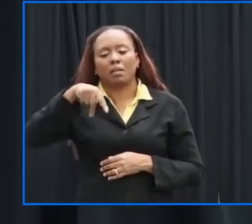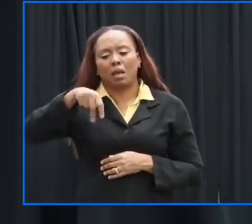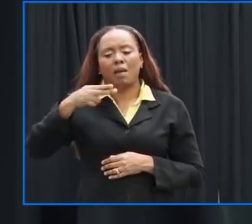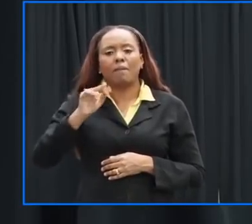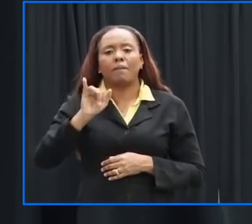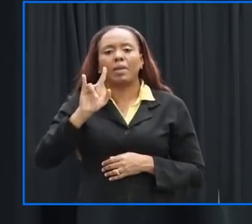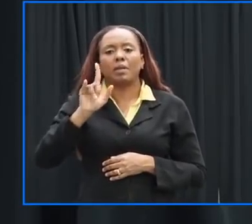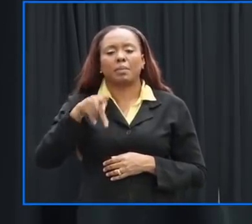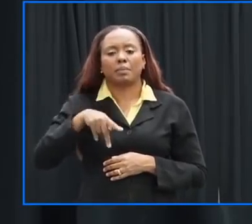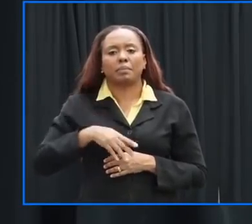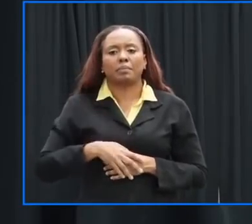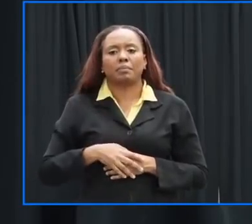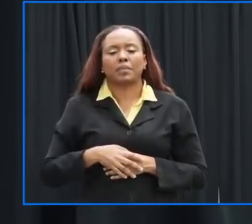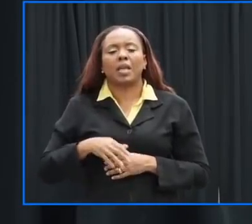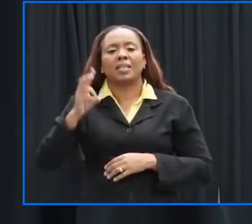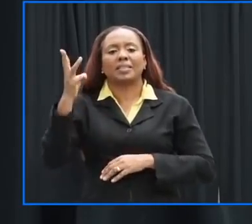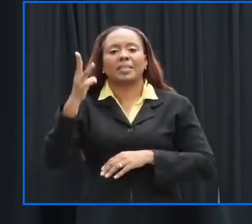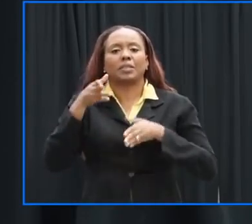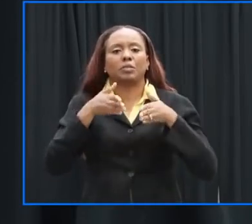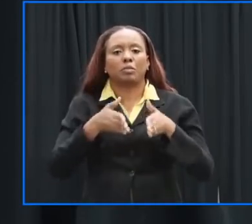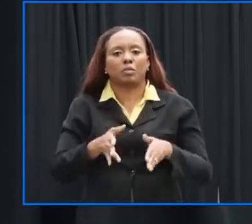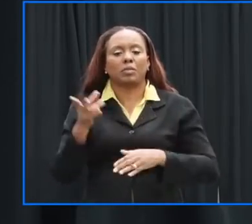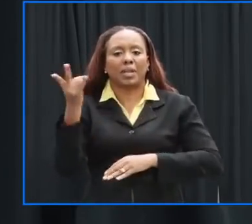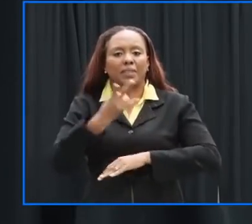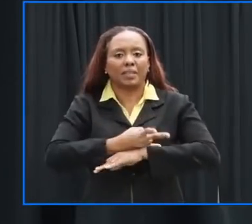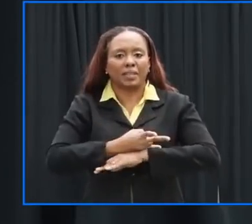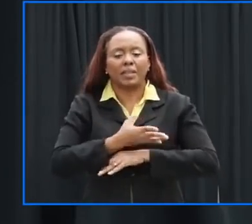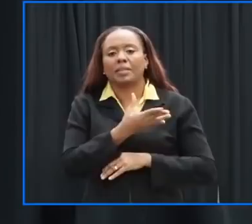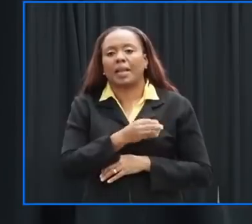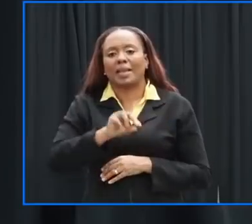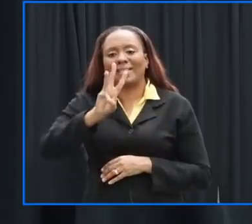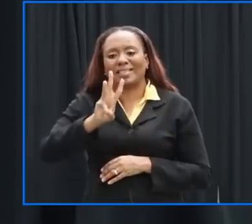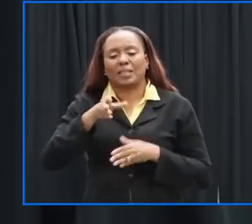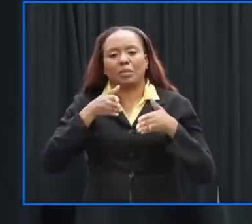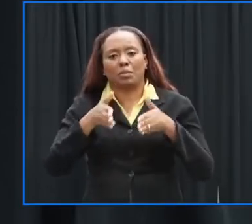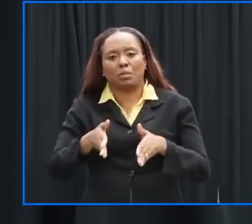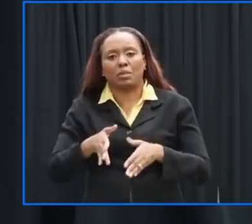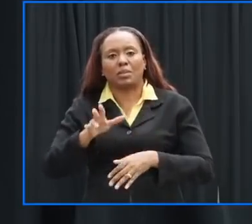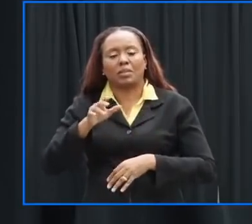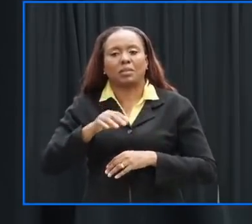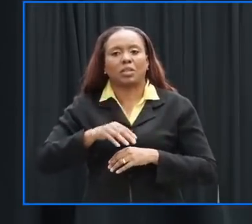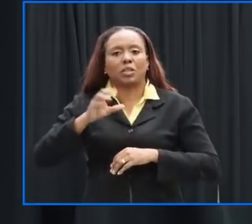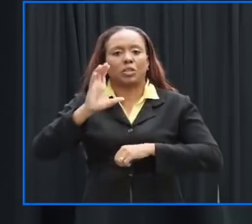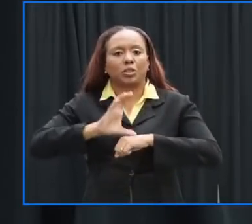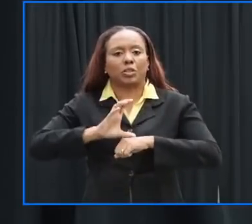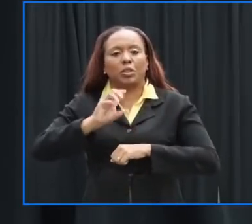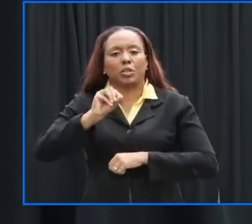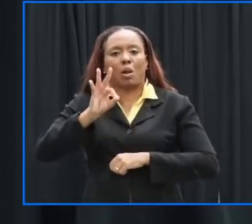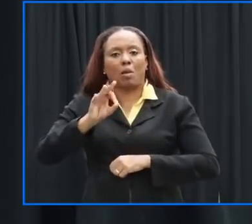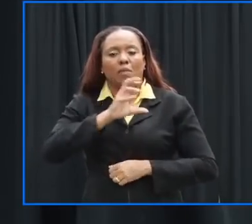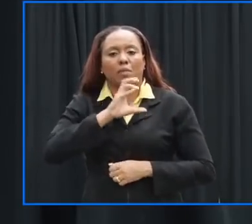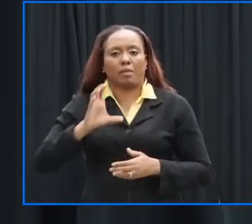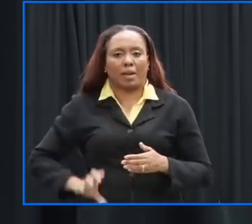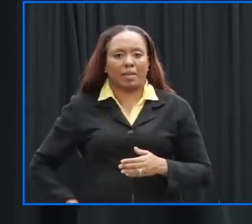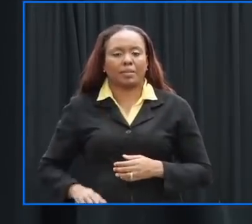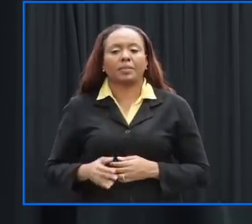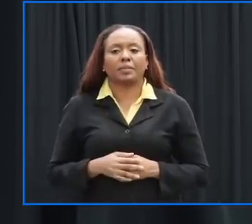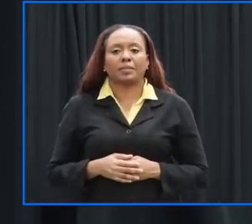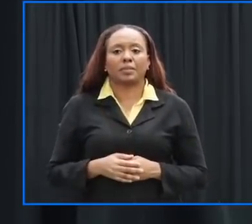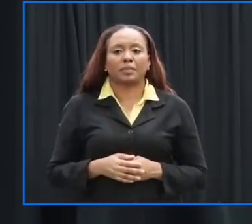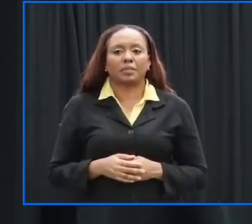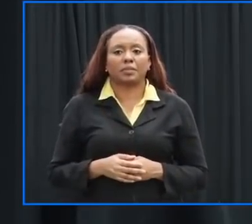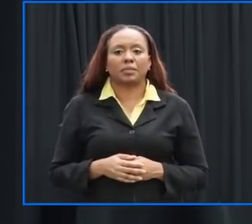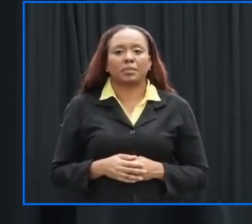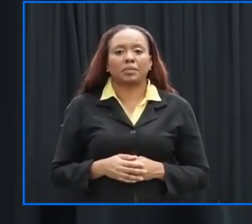six roads church of christ and the six roads seven-day adventists so those are we have 13